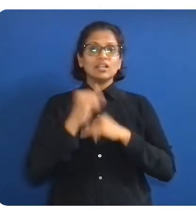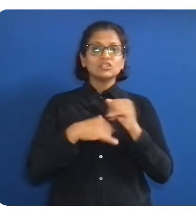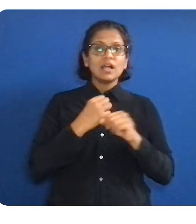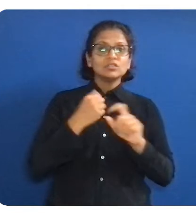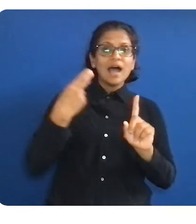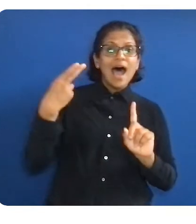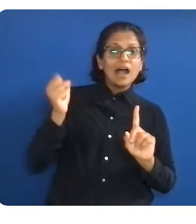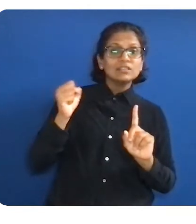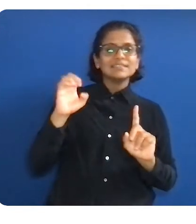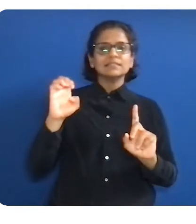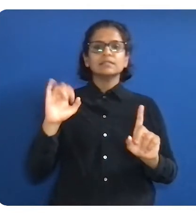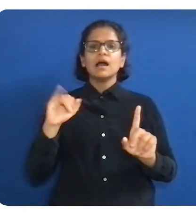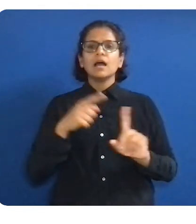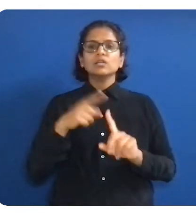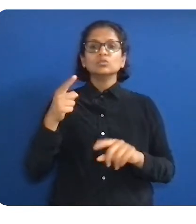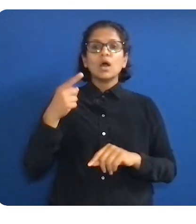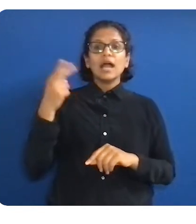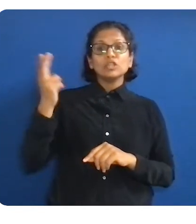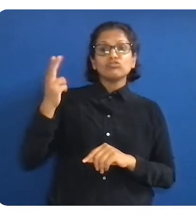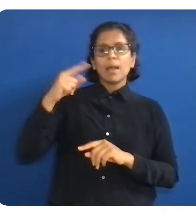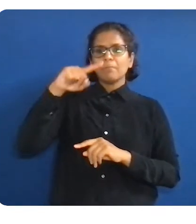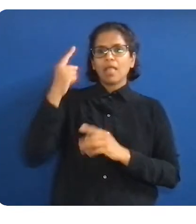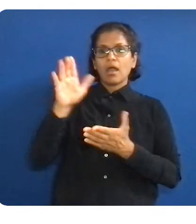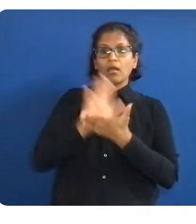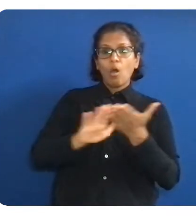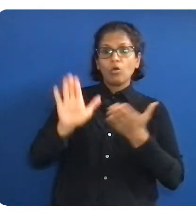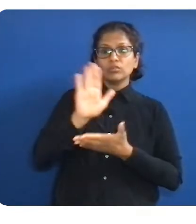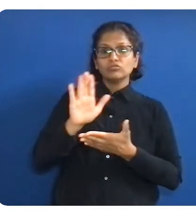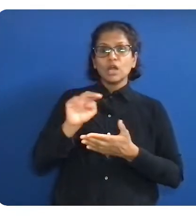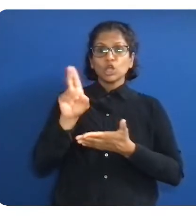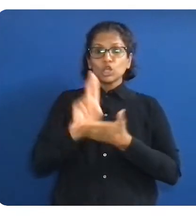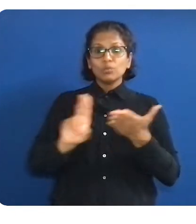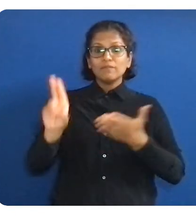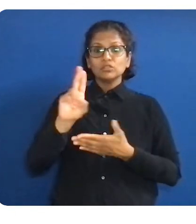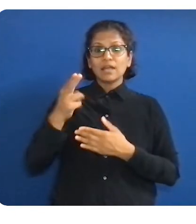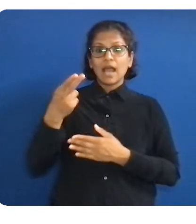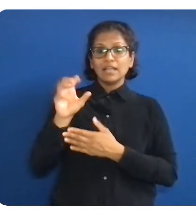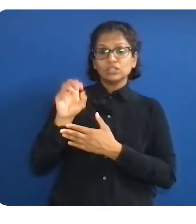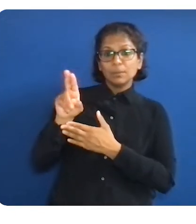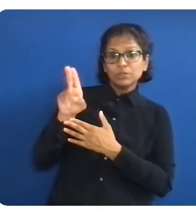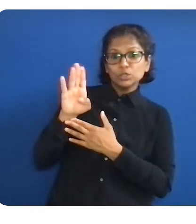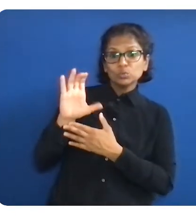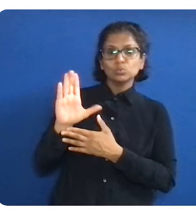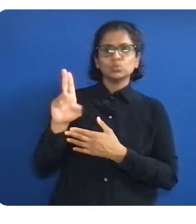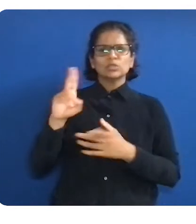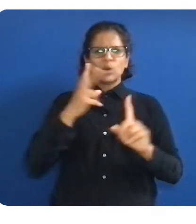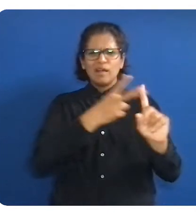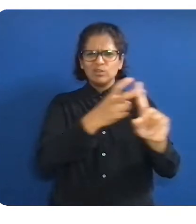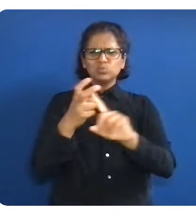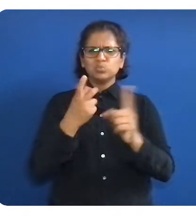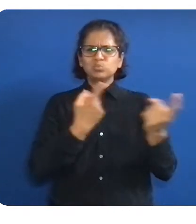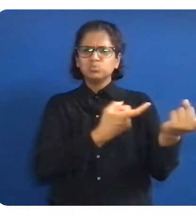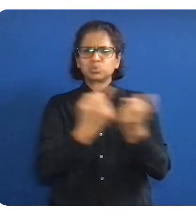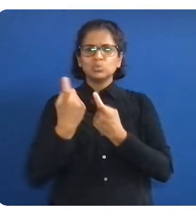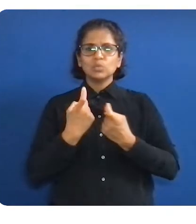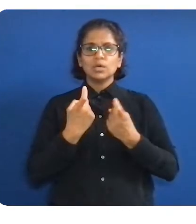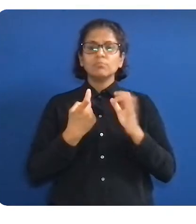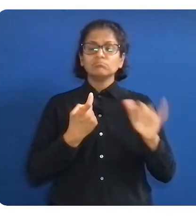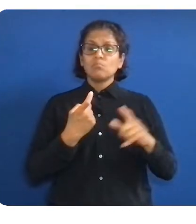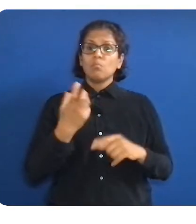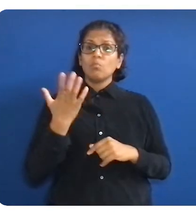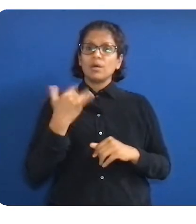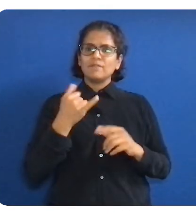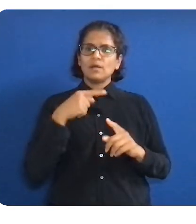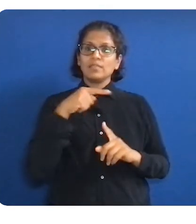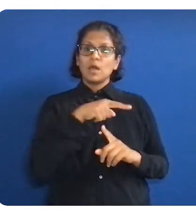graduates with STEM degrees, for example, they come from HBCUs, just like the one I attended. So this year, we began